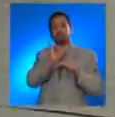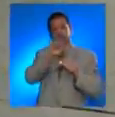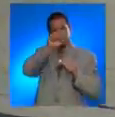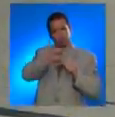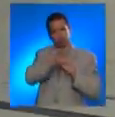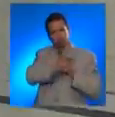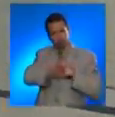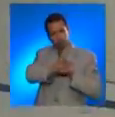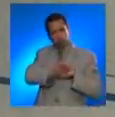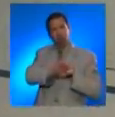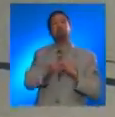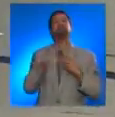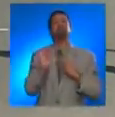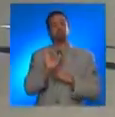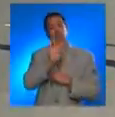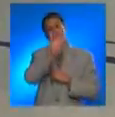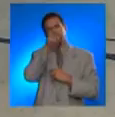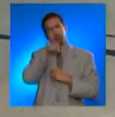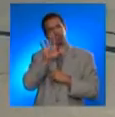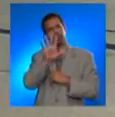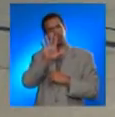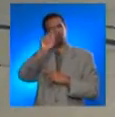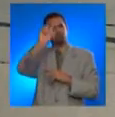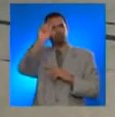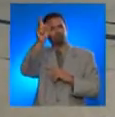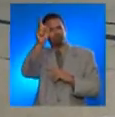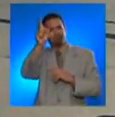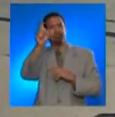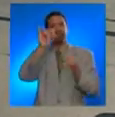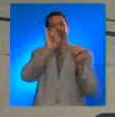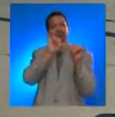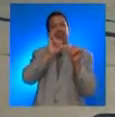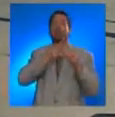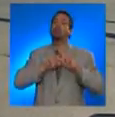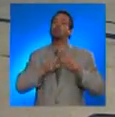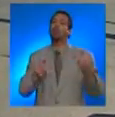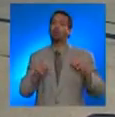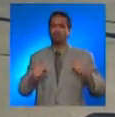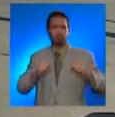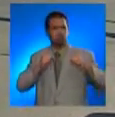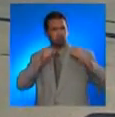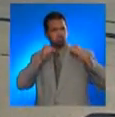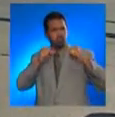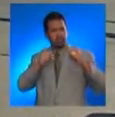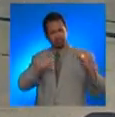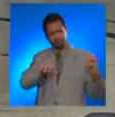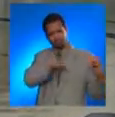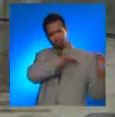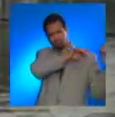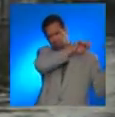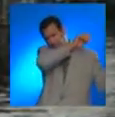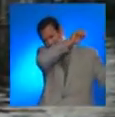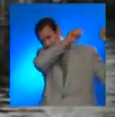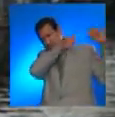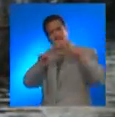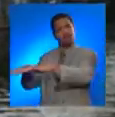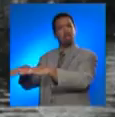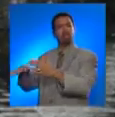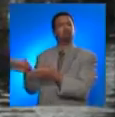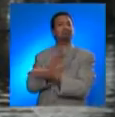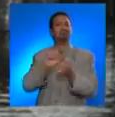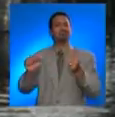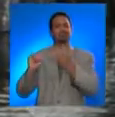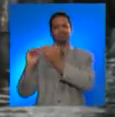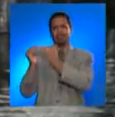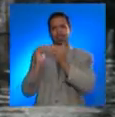Further south, the waves registered little more than four feet, but they were strong enough to pull out houses and drag them into the